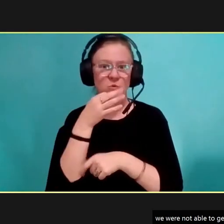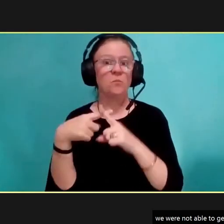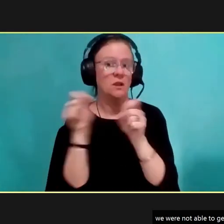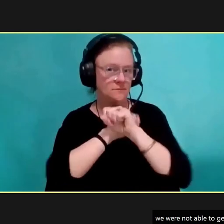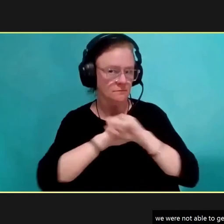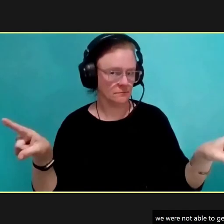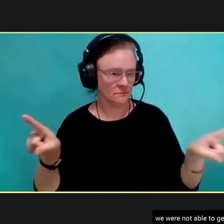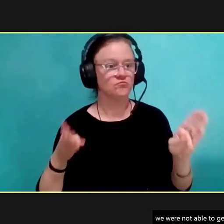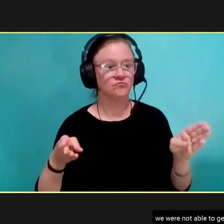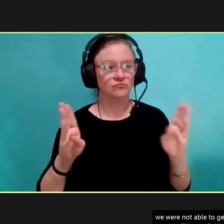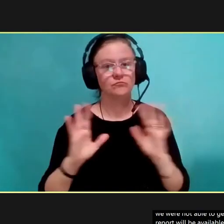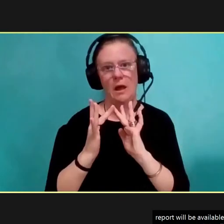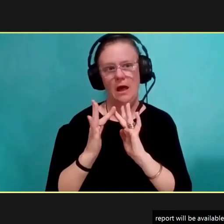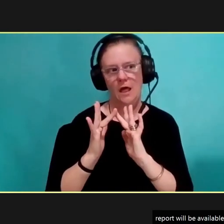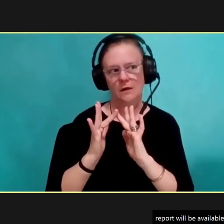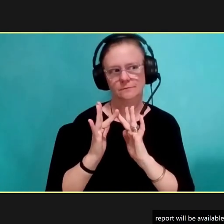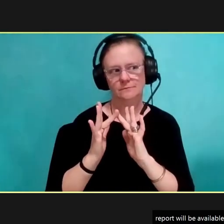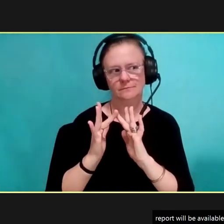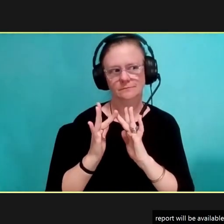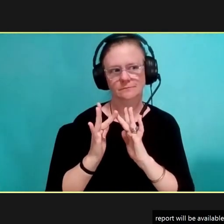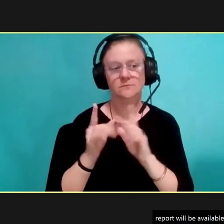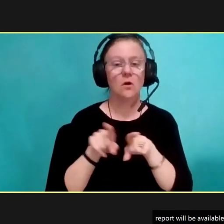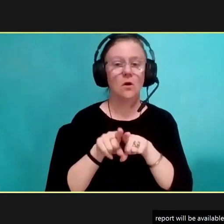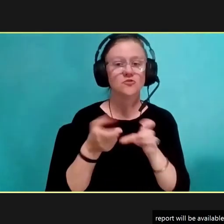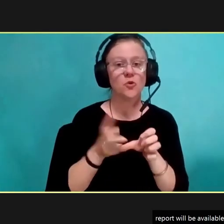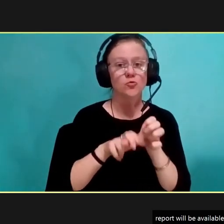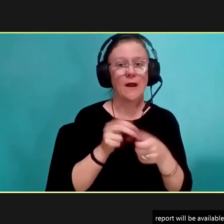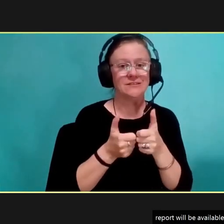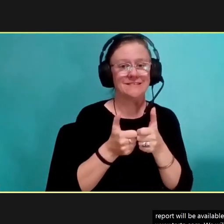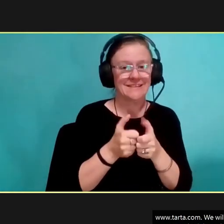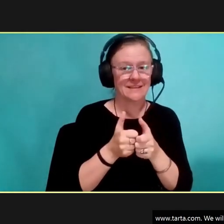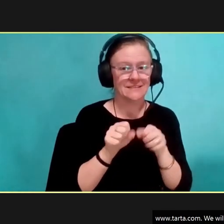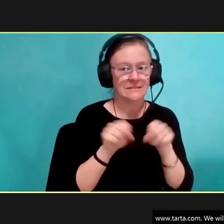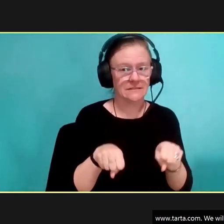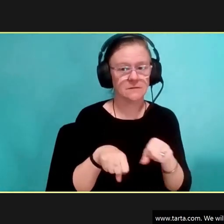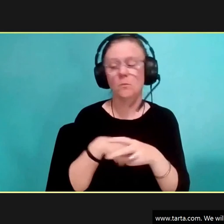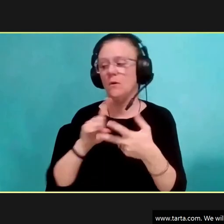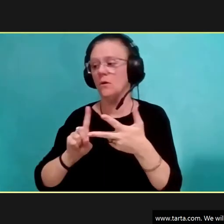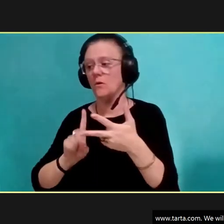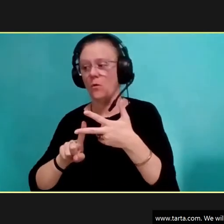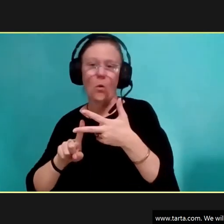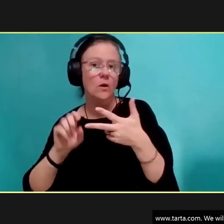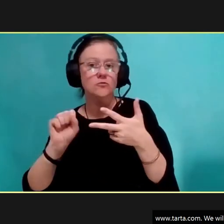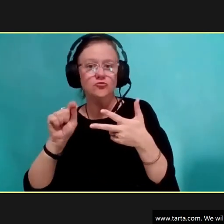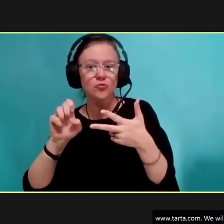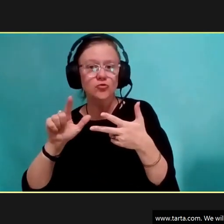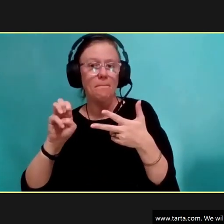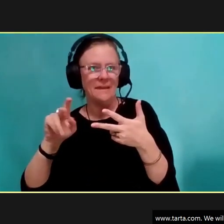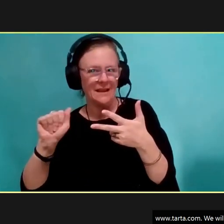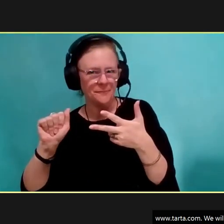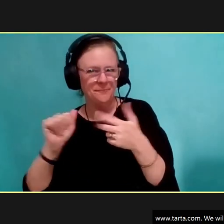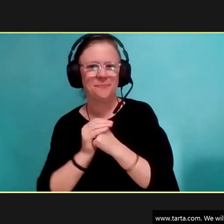future. So, please stay tuned online through our Rider Text Alert system and social media for updates regarding summer service.